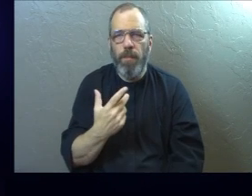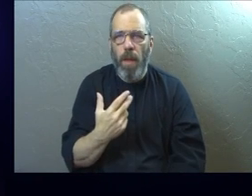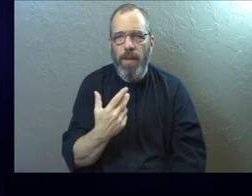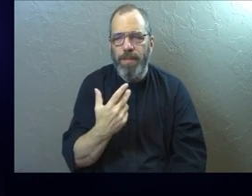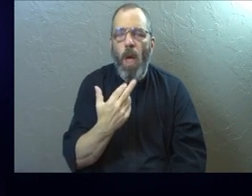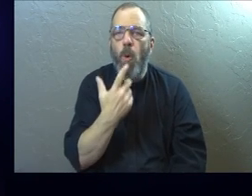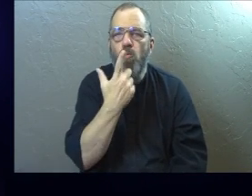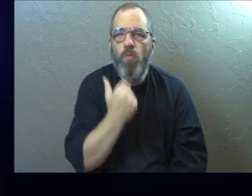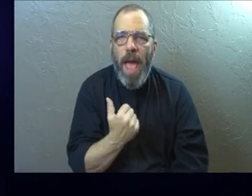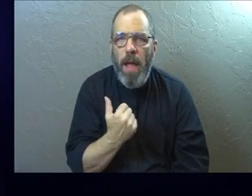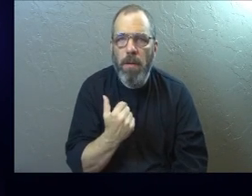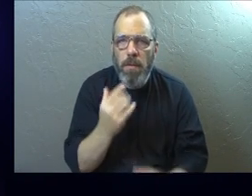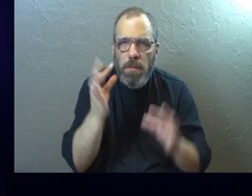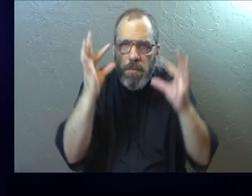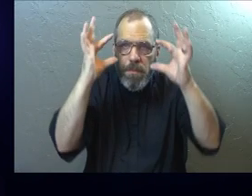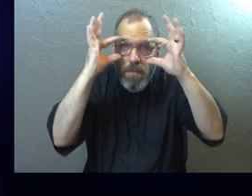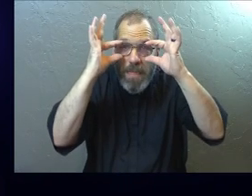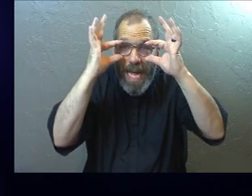And that's true.